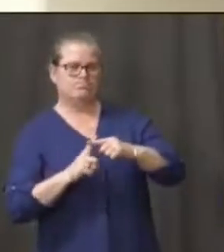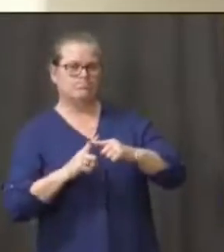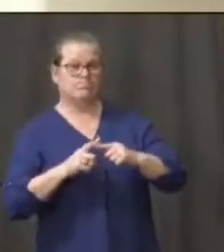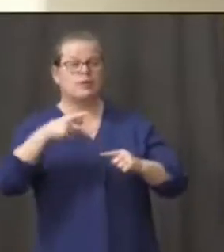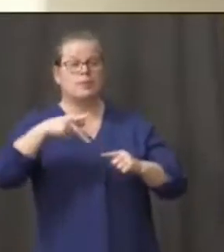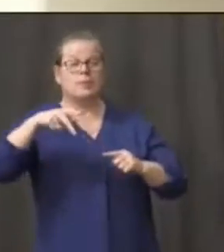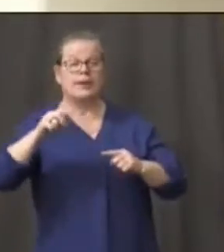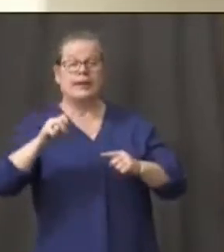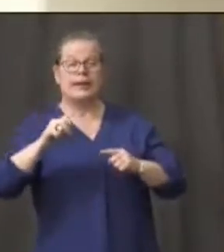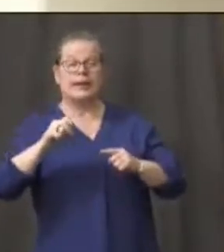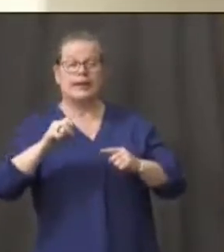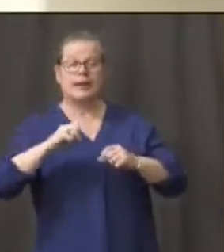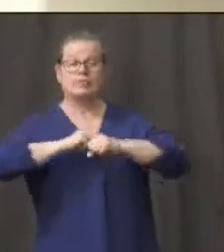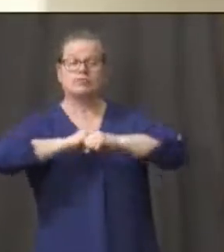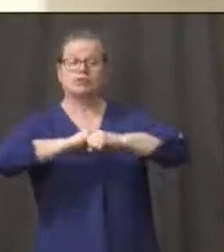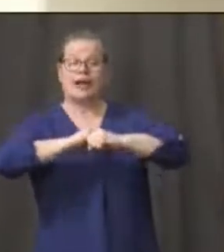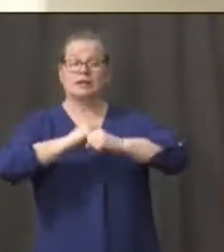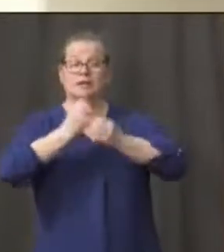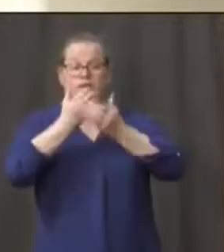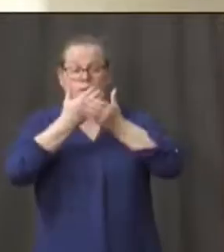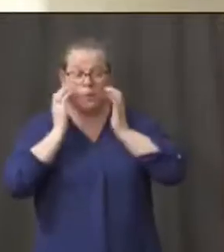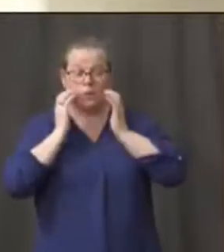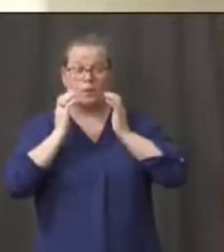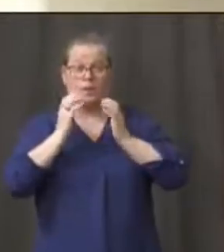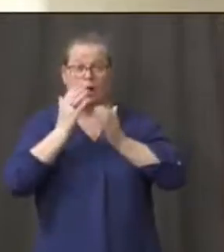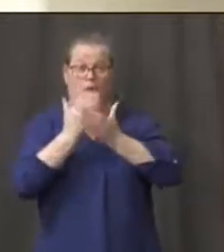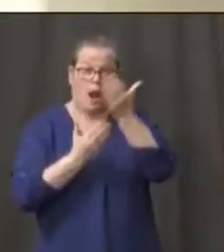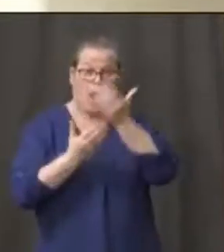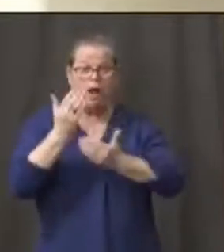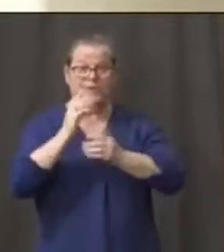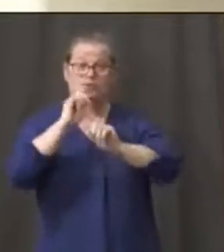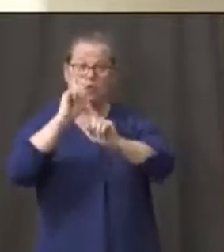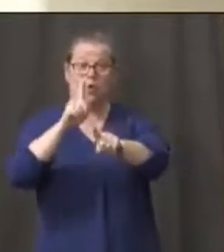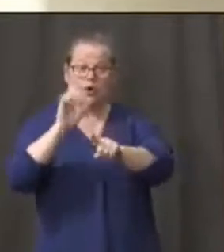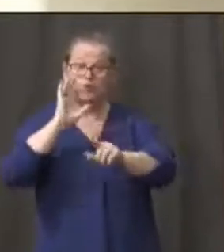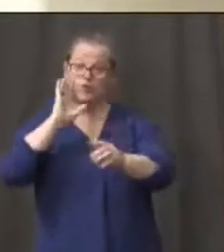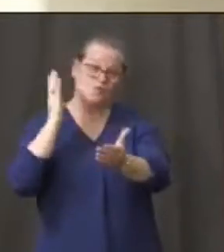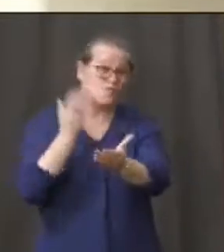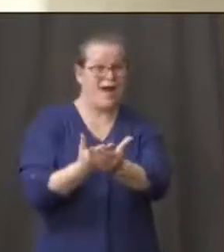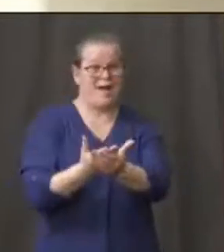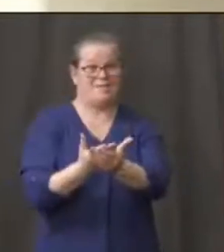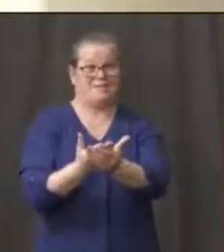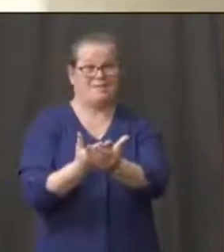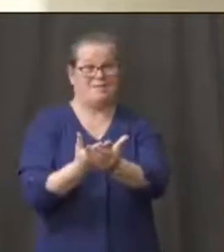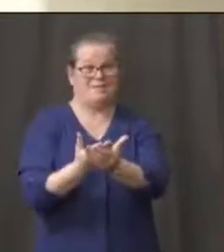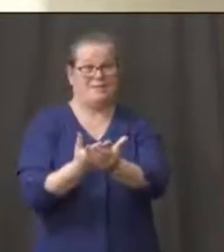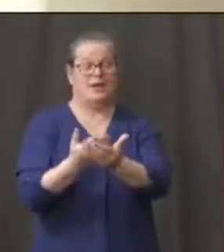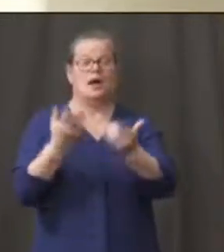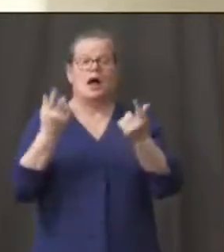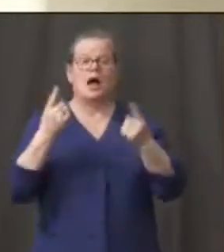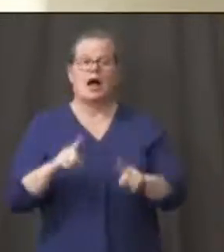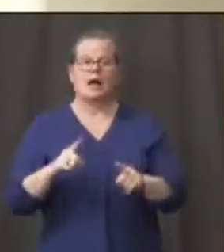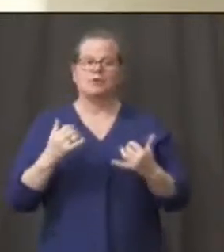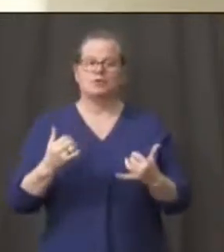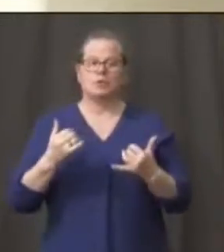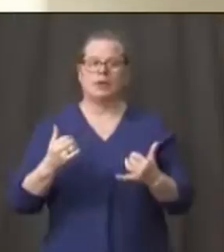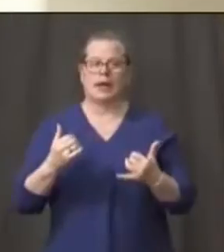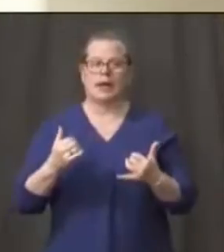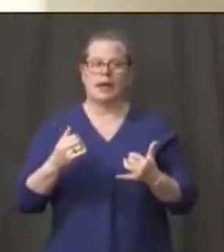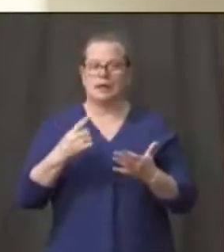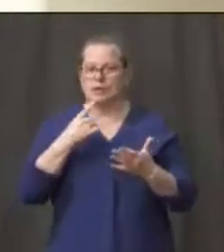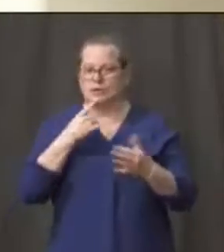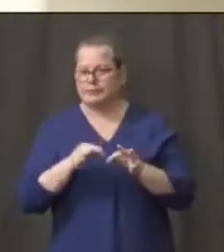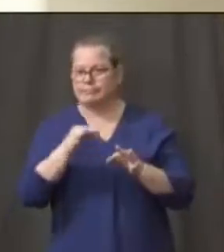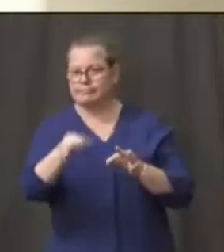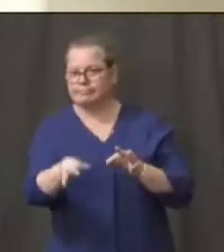in the state. And earlier today in your comment, you had mentioned that being on the delivery. So what is the